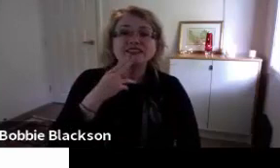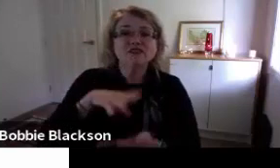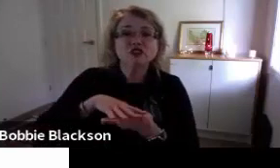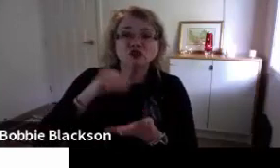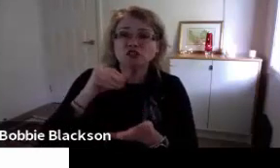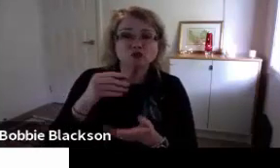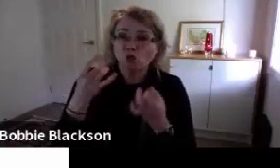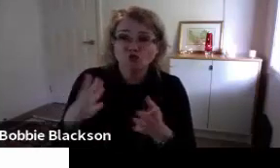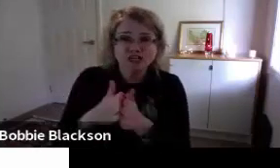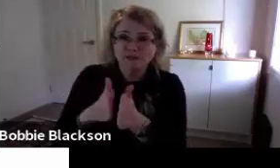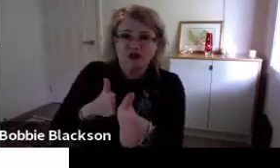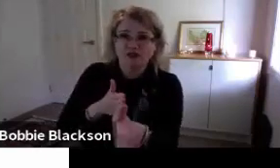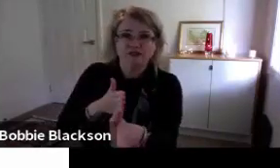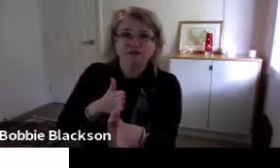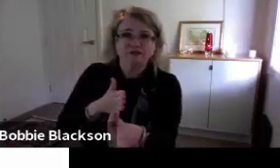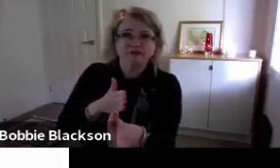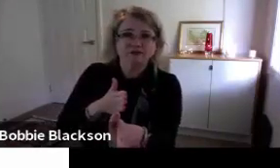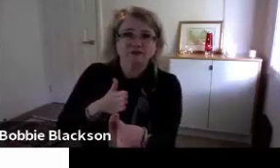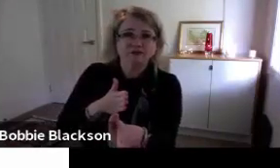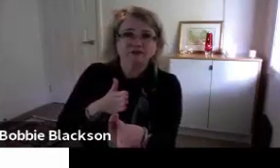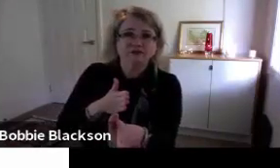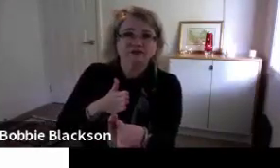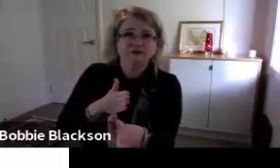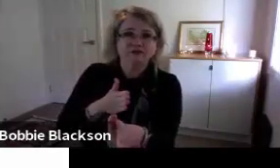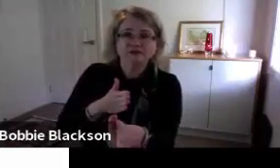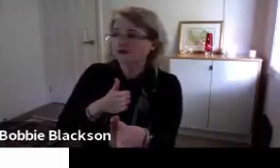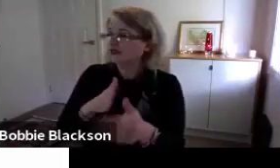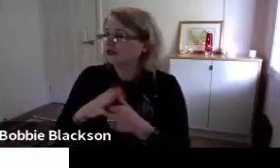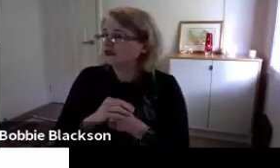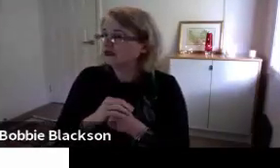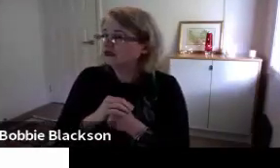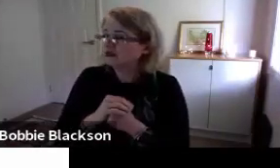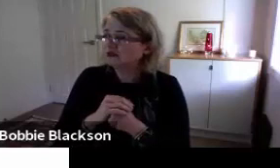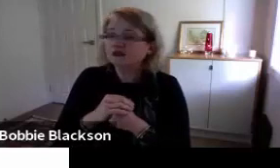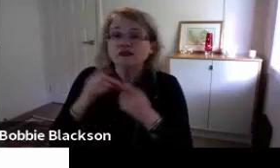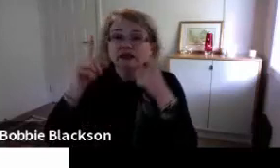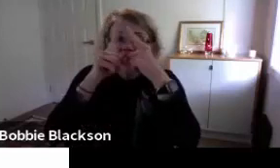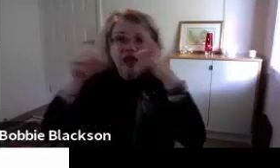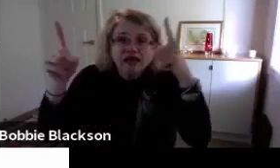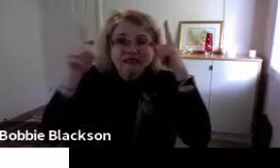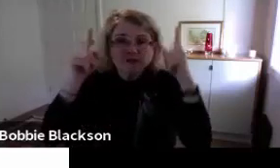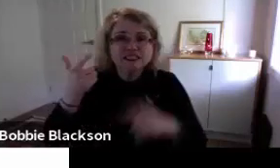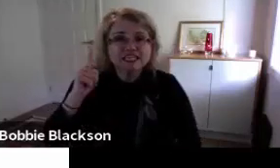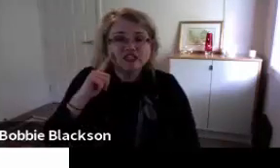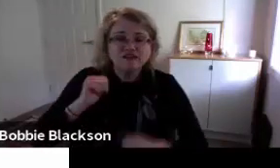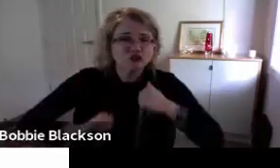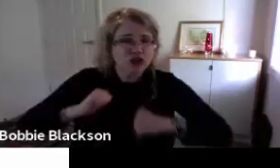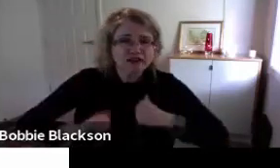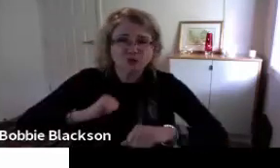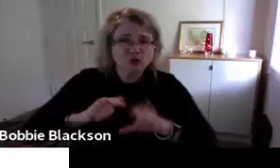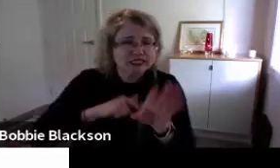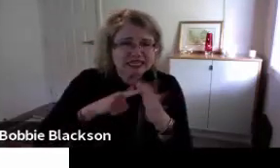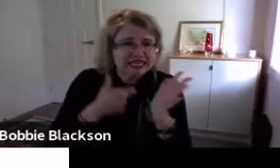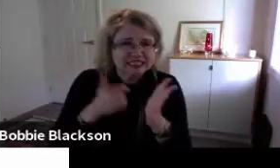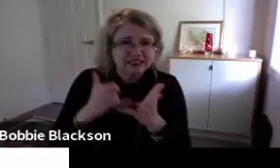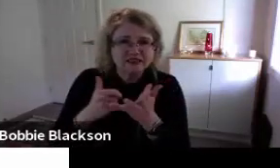freezes during a class, if you imagine the student is already actually behind, the